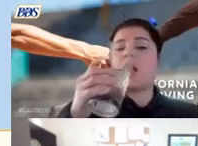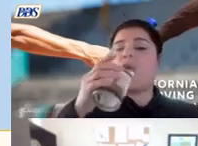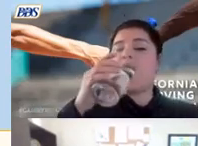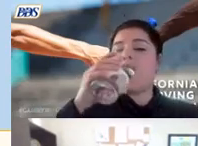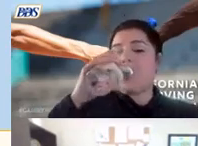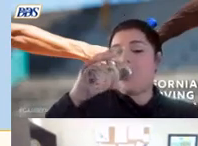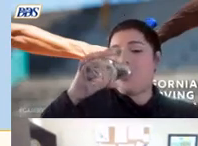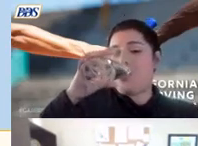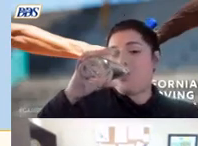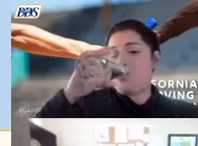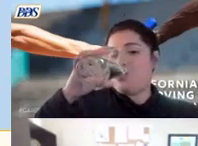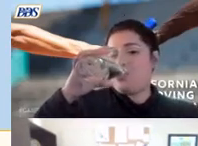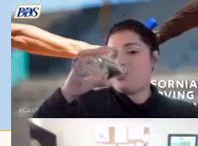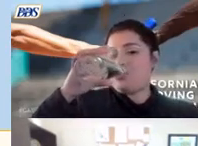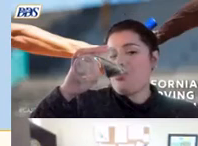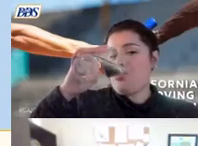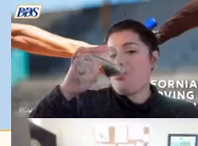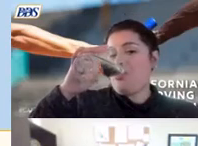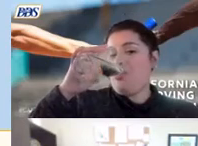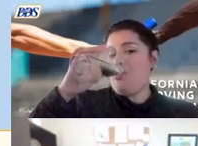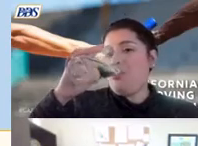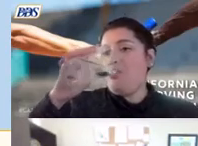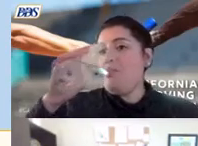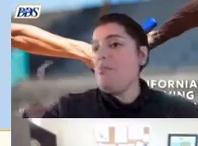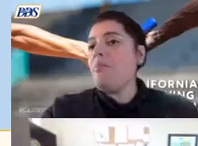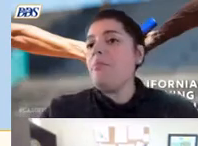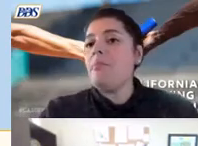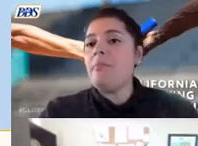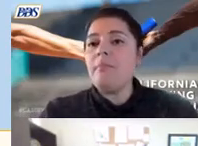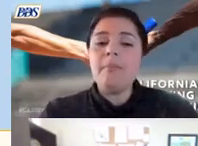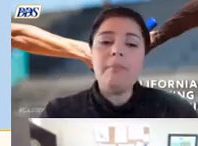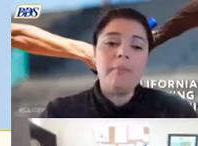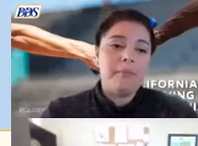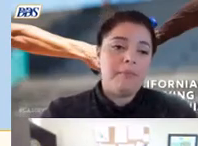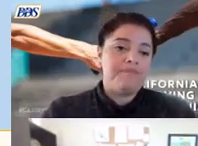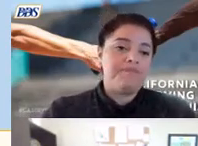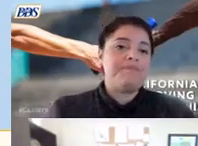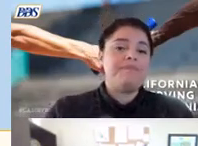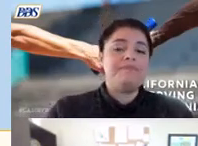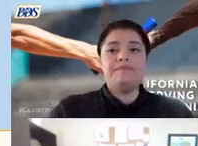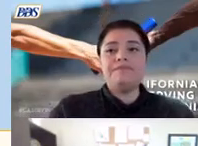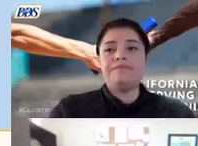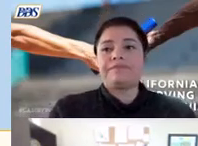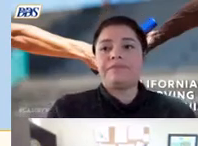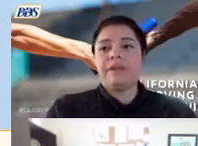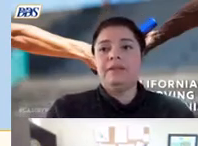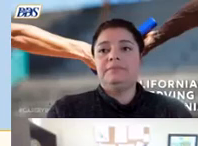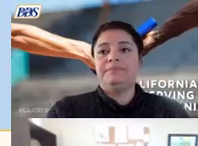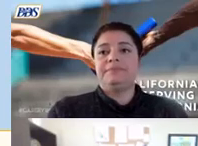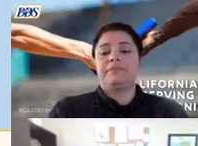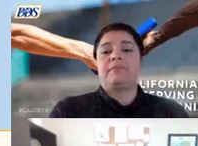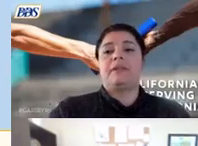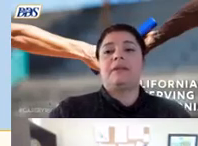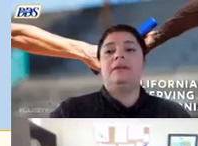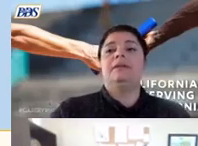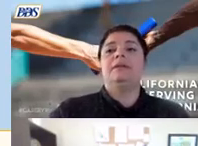community to provide education on general overview of services acrc services also about